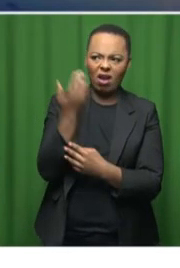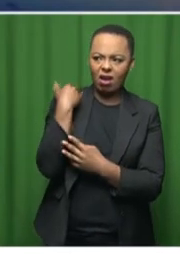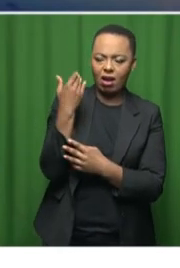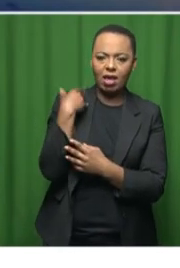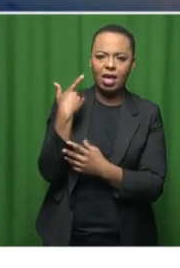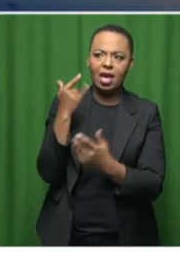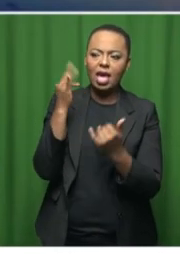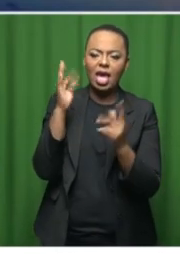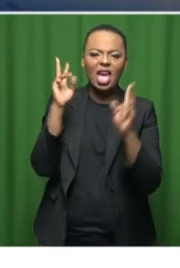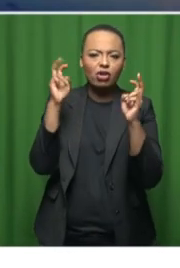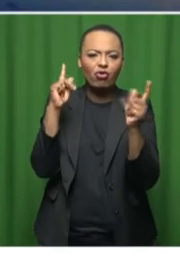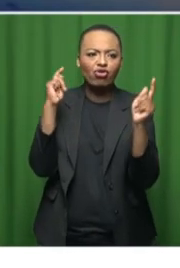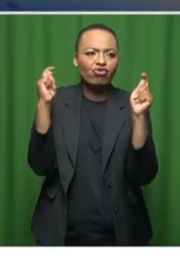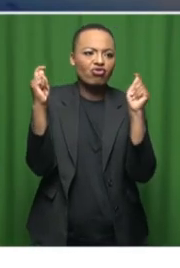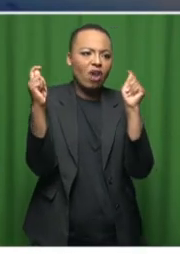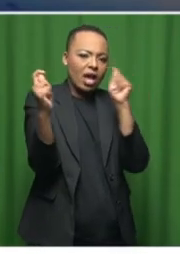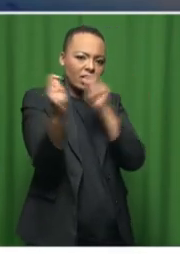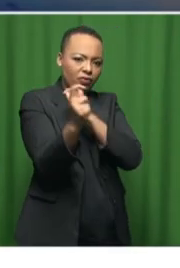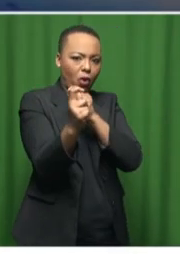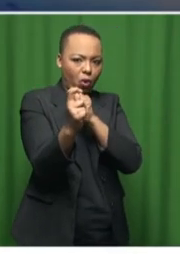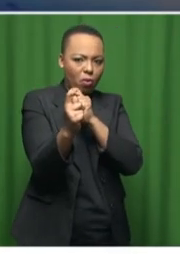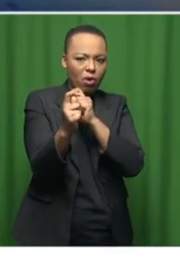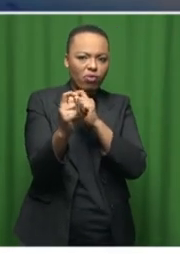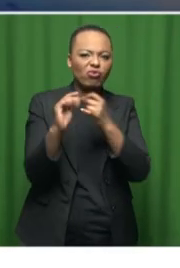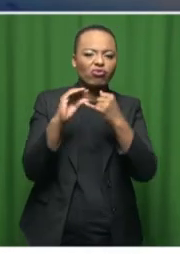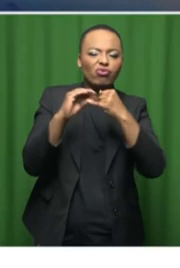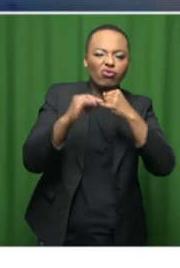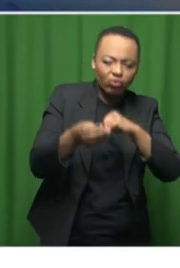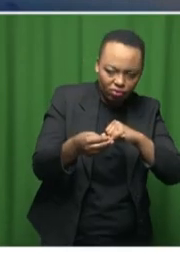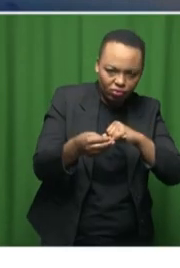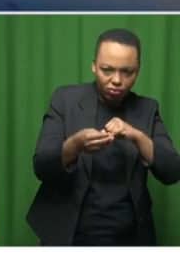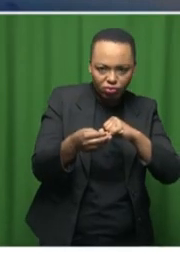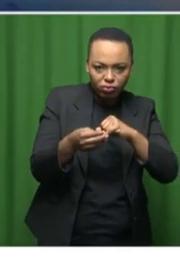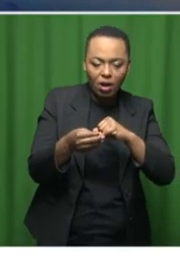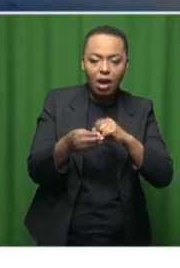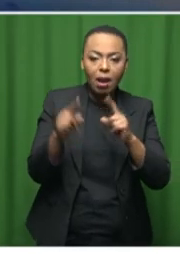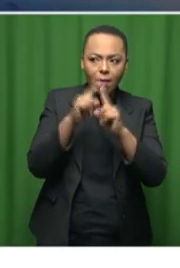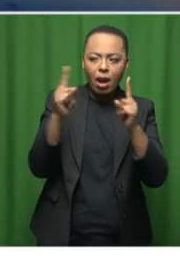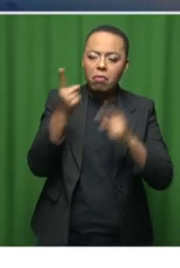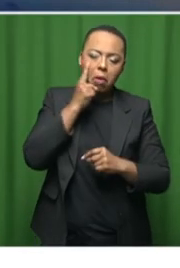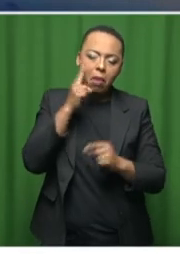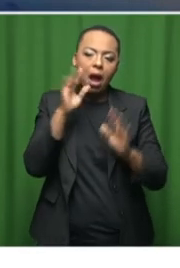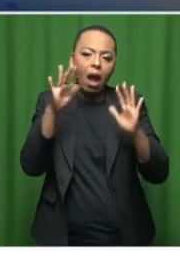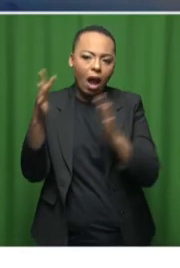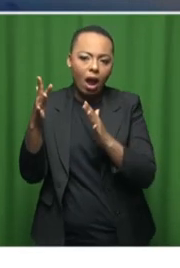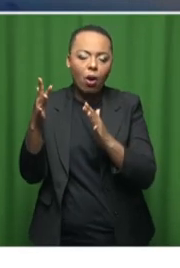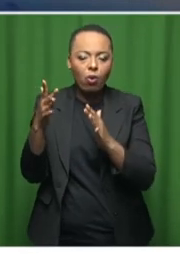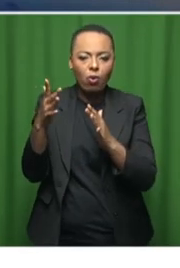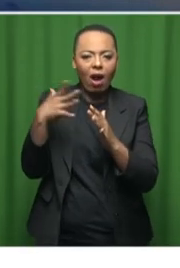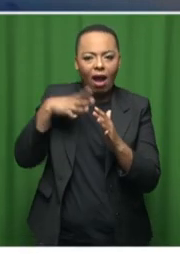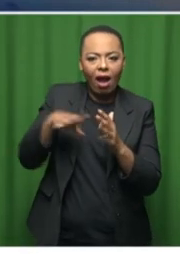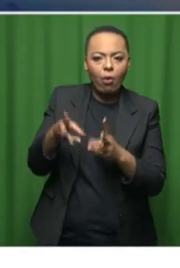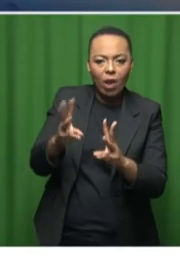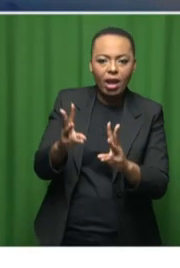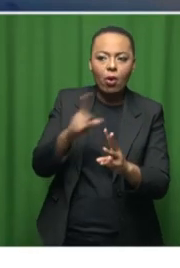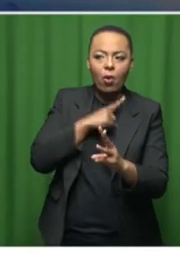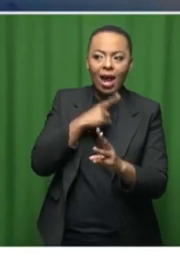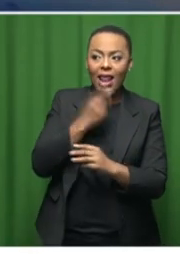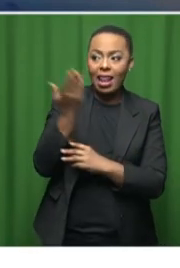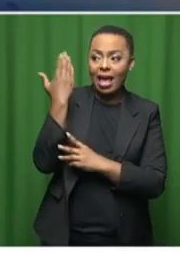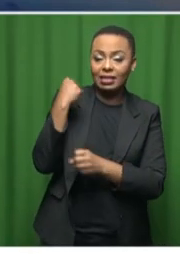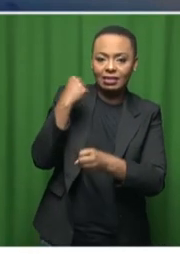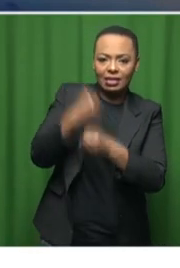of transforming. But we're looking at other ways of doing that. For instance, just last year we received five pilots